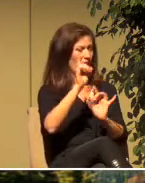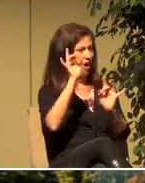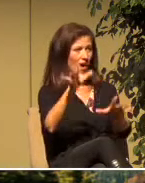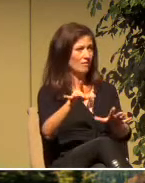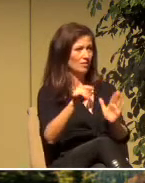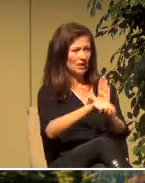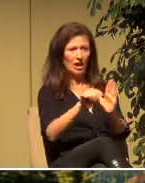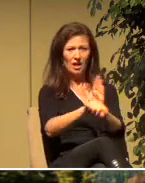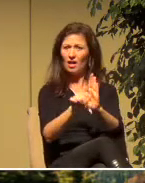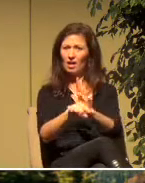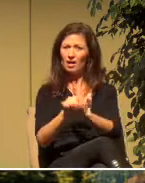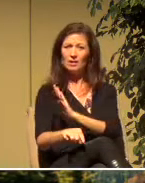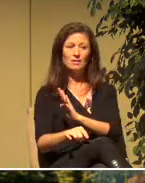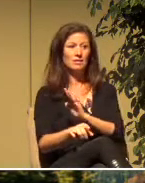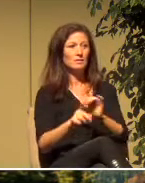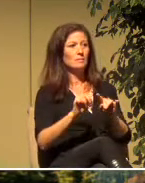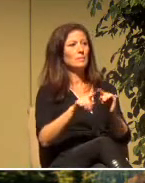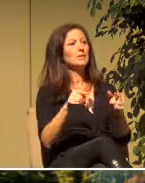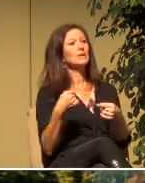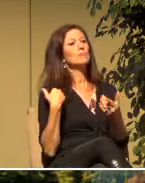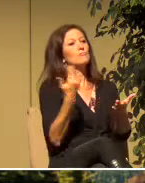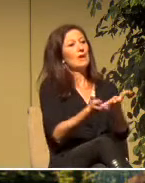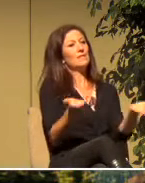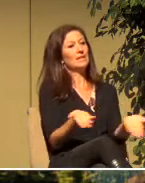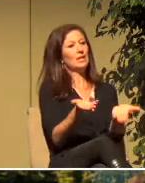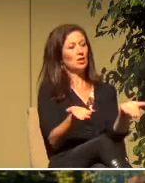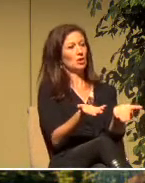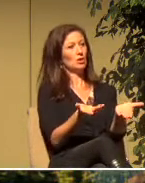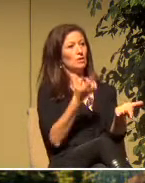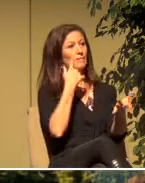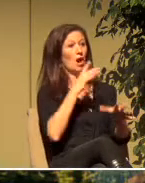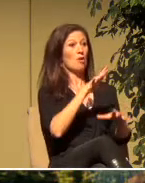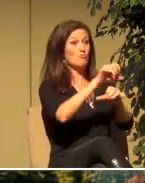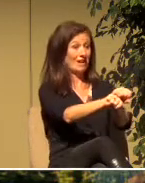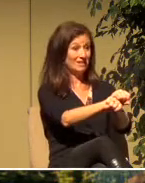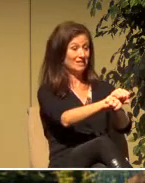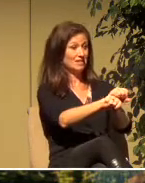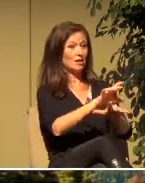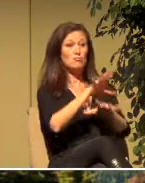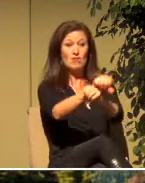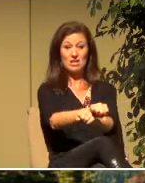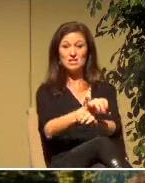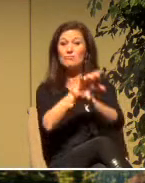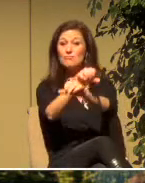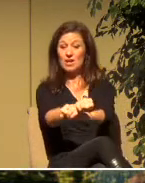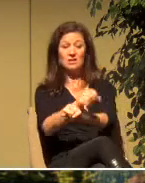And he has come here with authority from the chief priests to arrest all who call on your name.